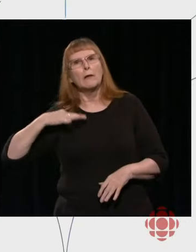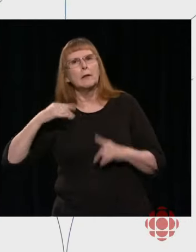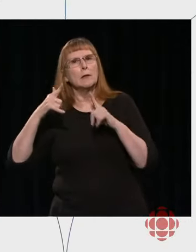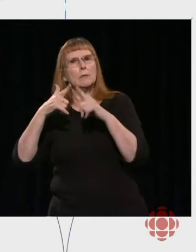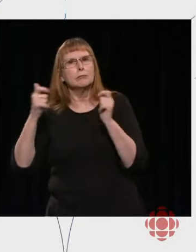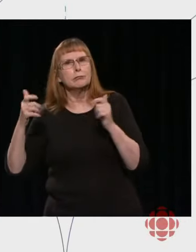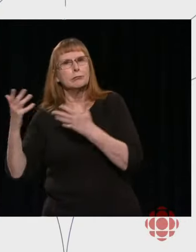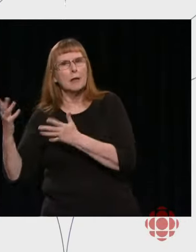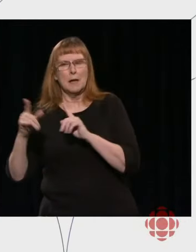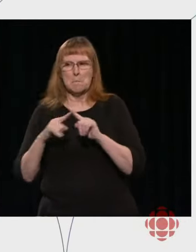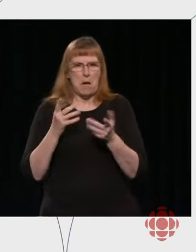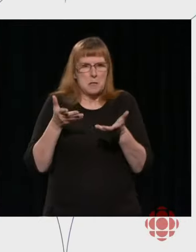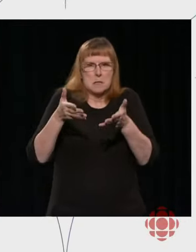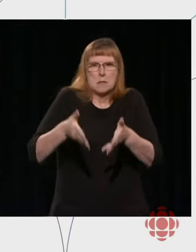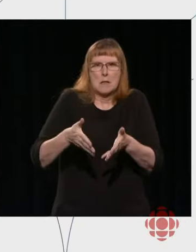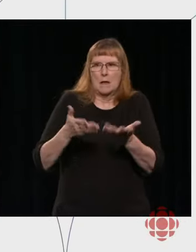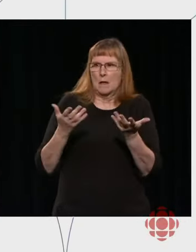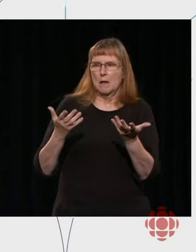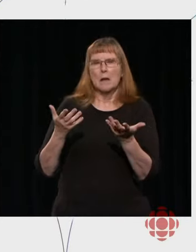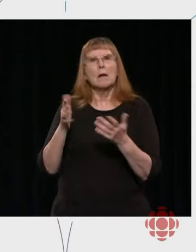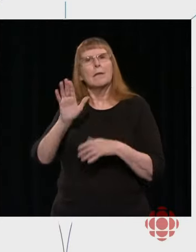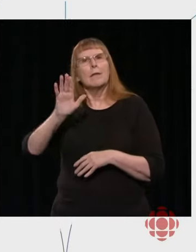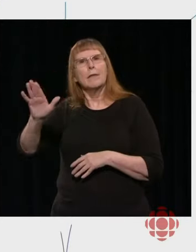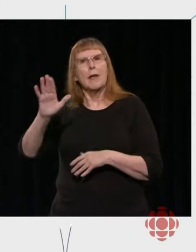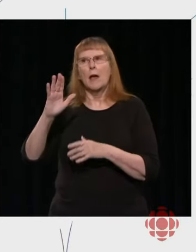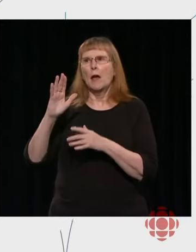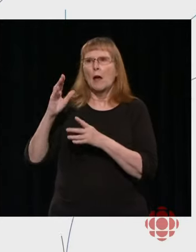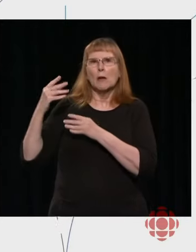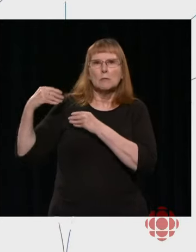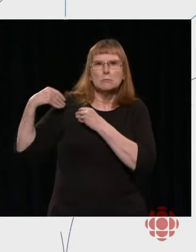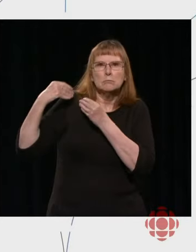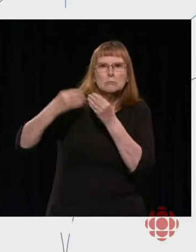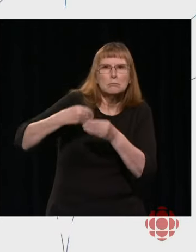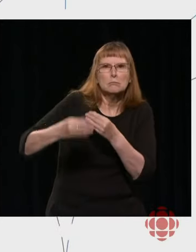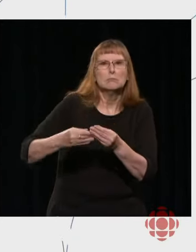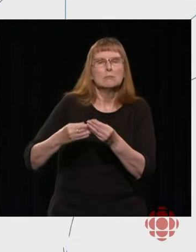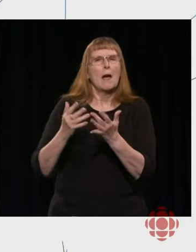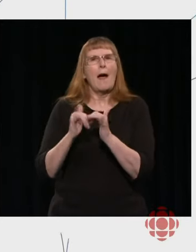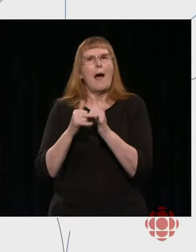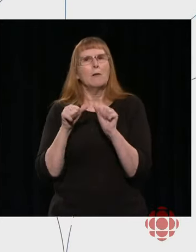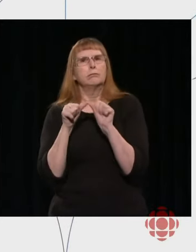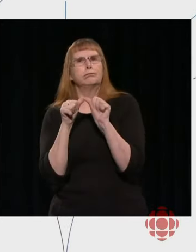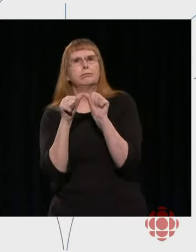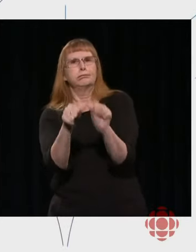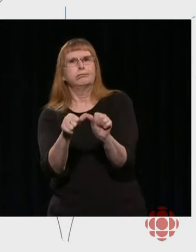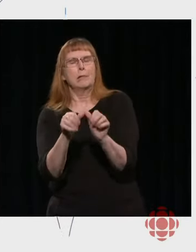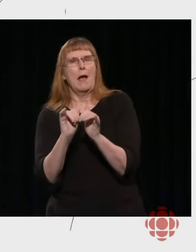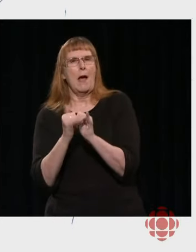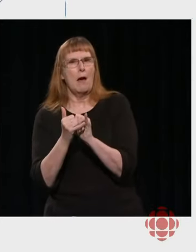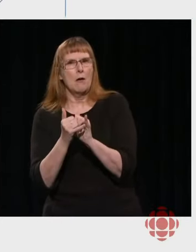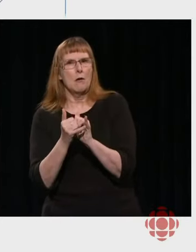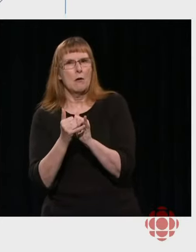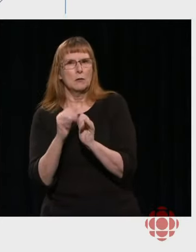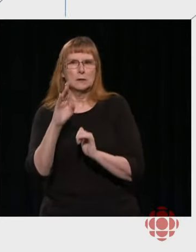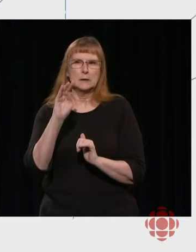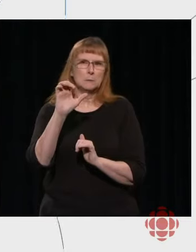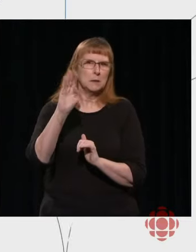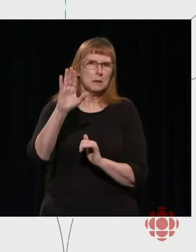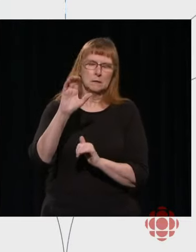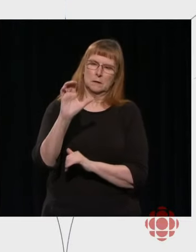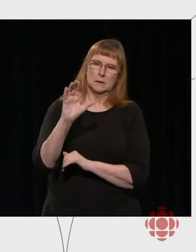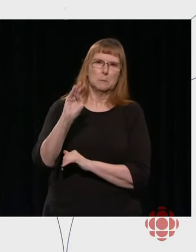this work of these people in Acadia and elsewhere? This question is for Michel Bissonette.